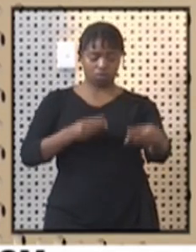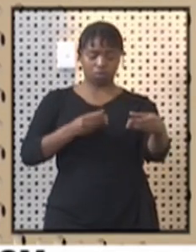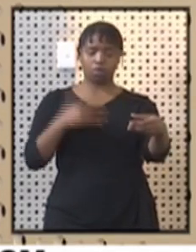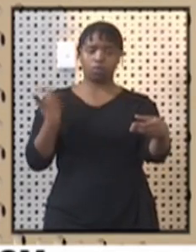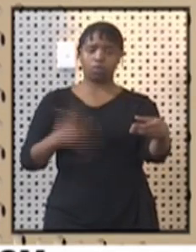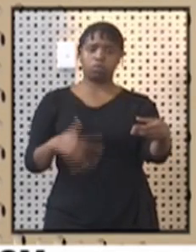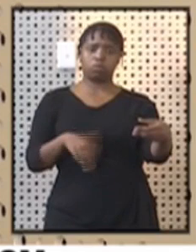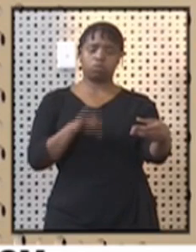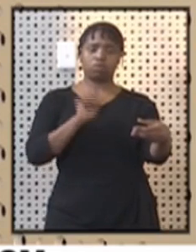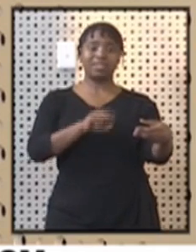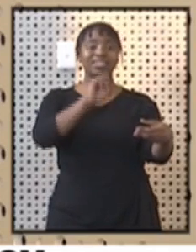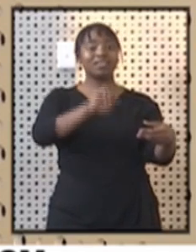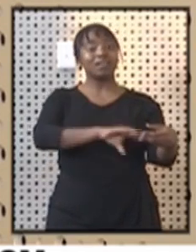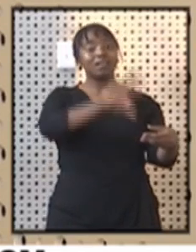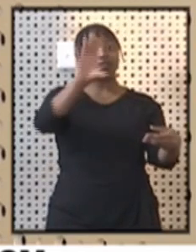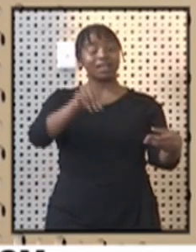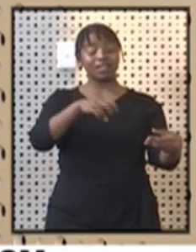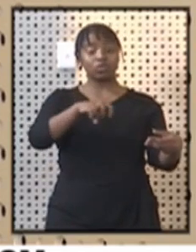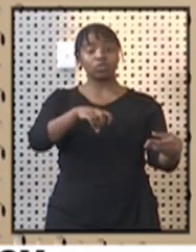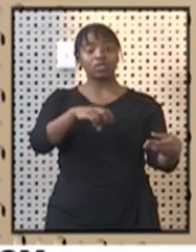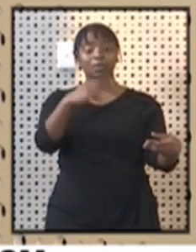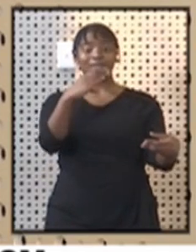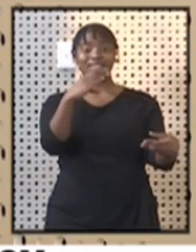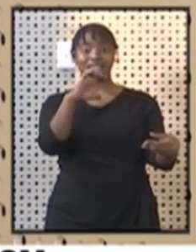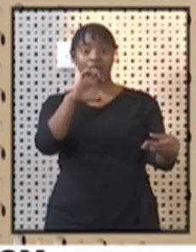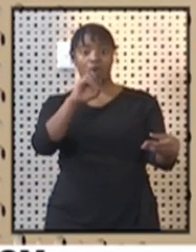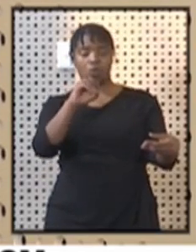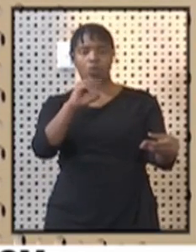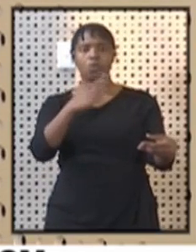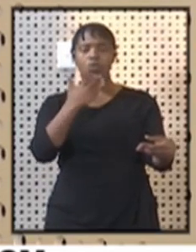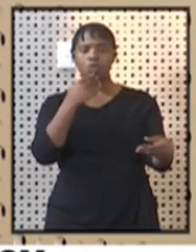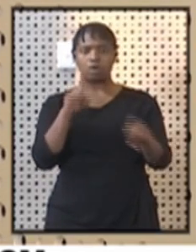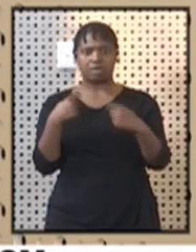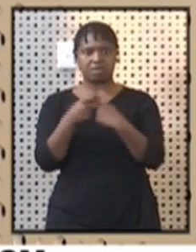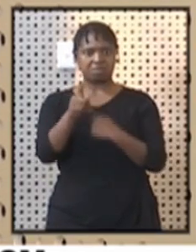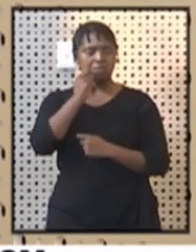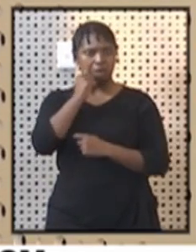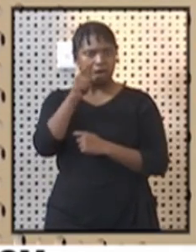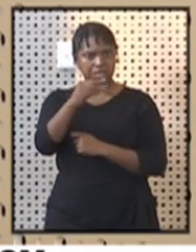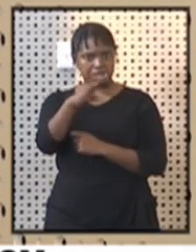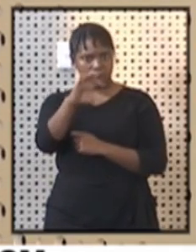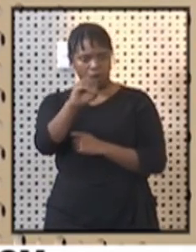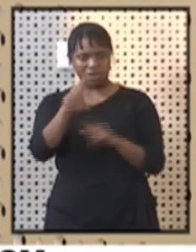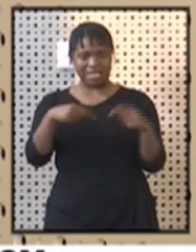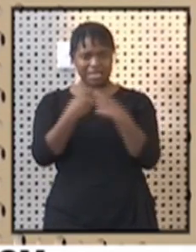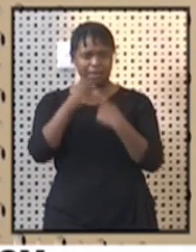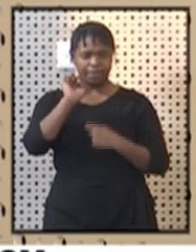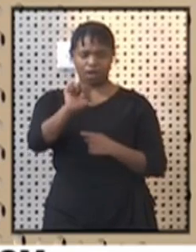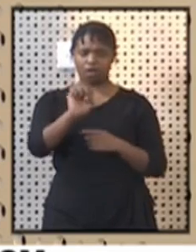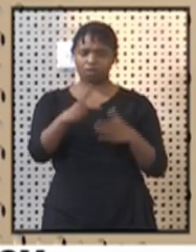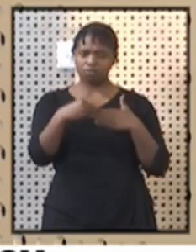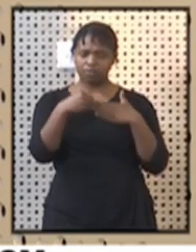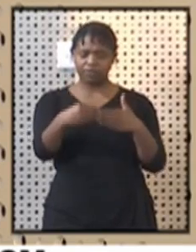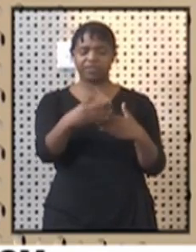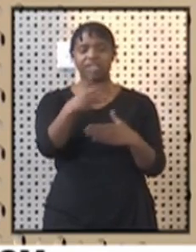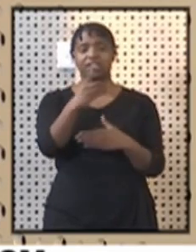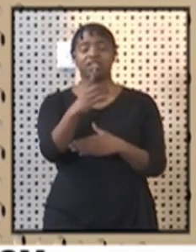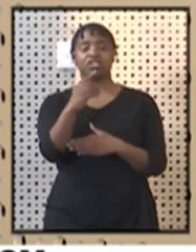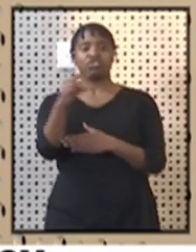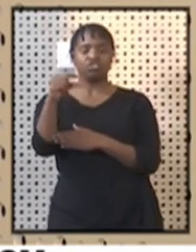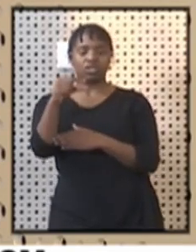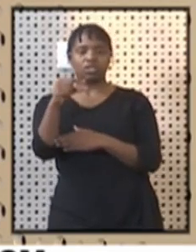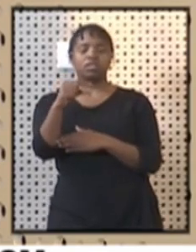The South African tourism CEO, Mr. C. Sanjona, and his team, and the team from the department led by the DDG and